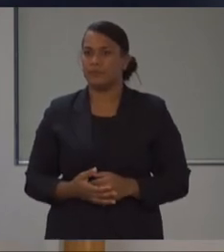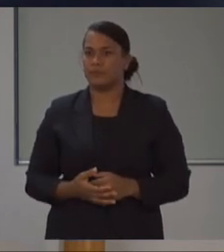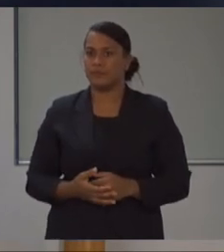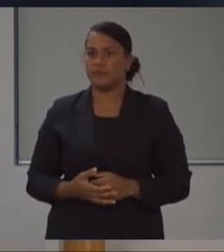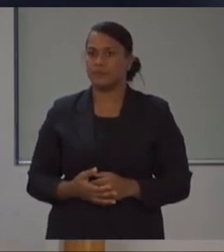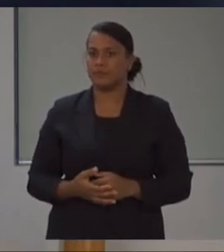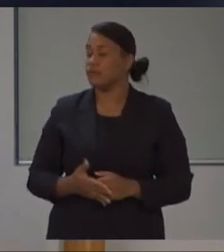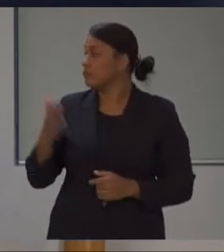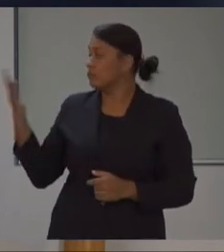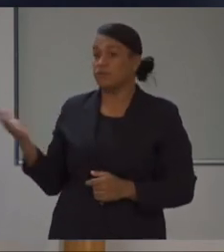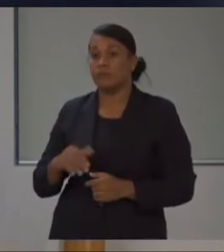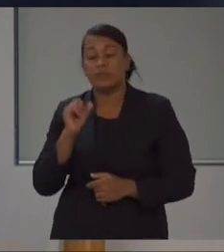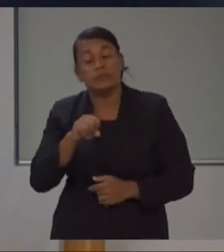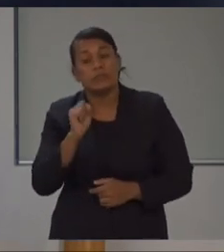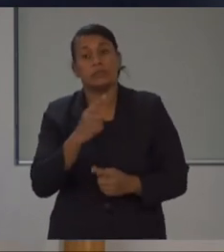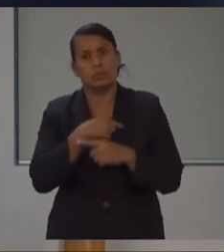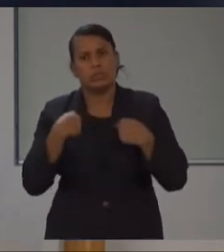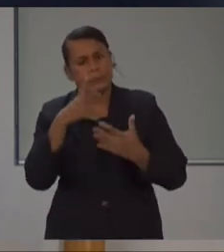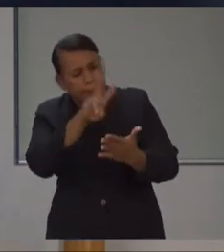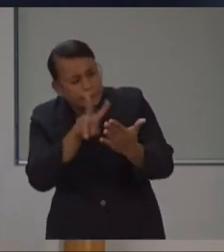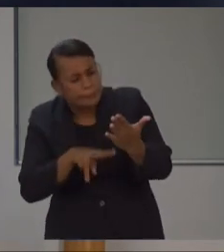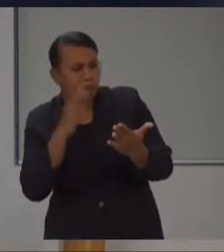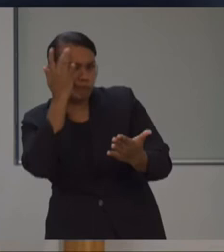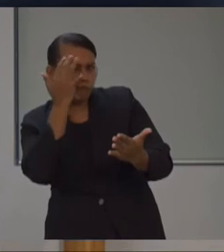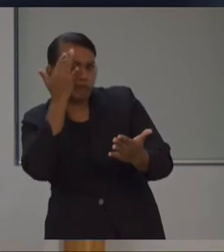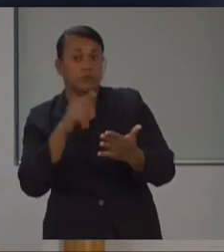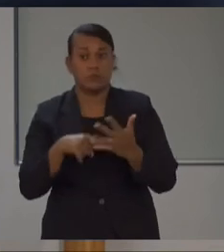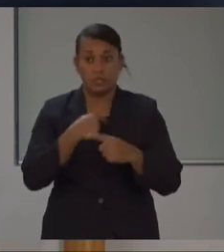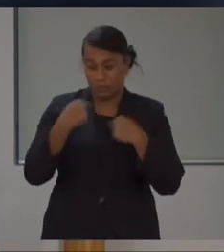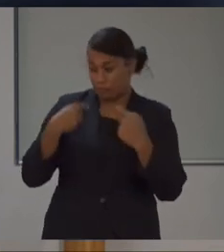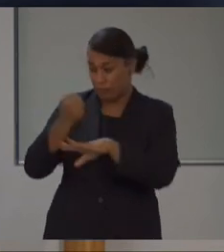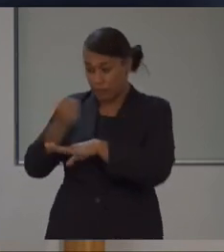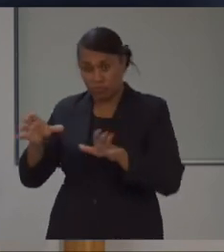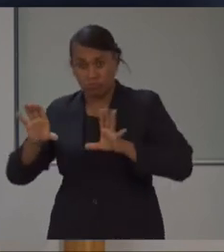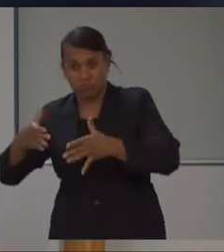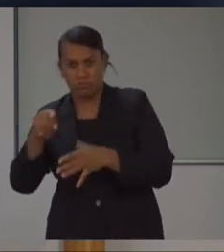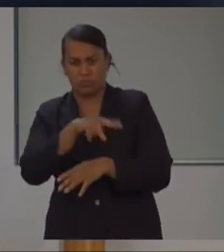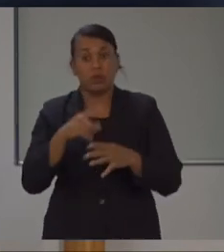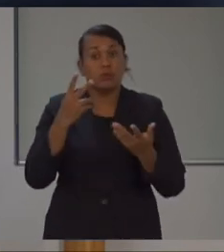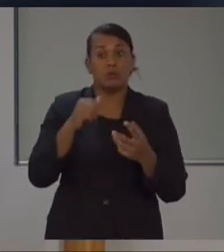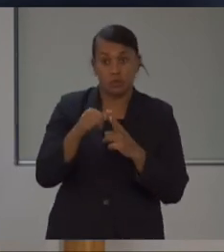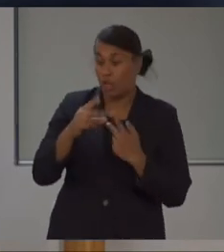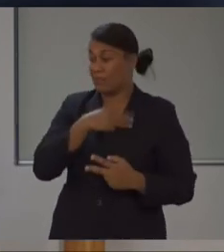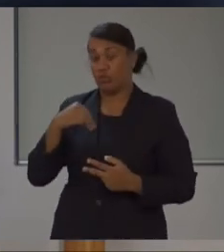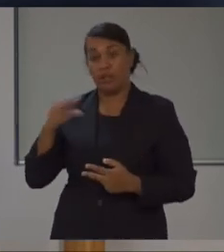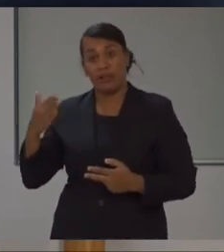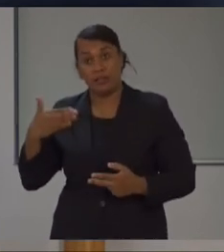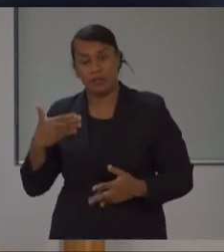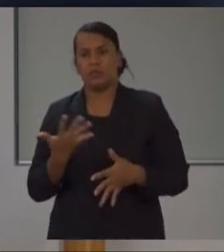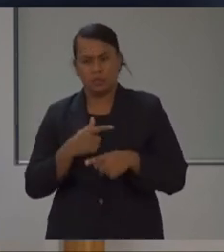We've looked thoroughly at what we have been doing as a government and also the Ministry of Health. We've been very,